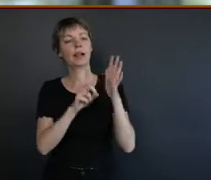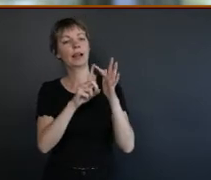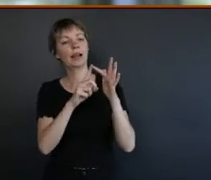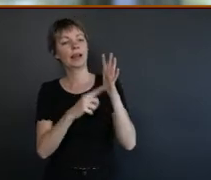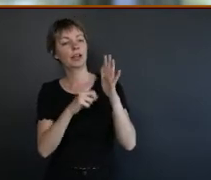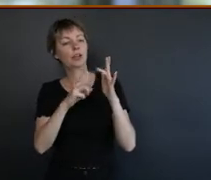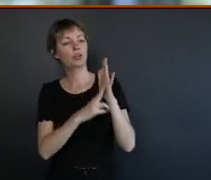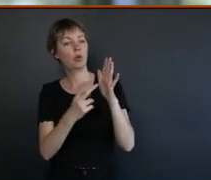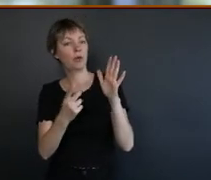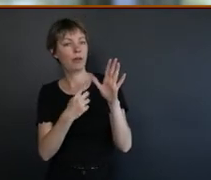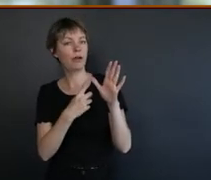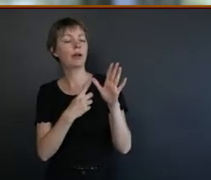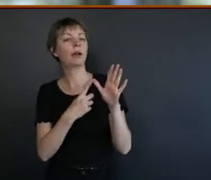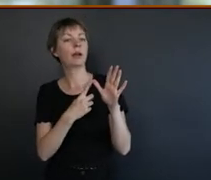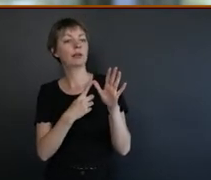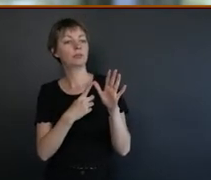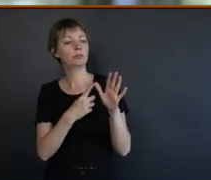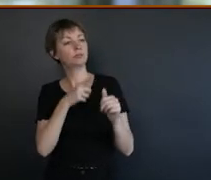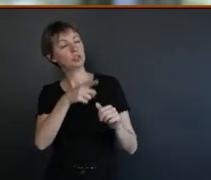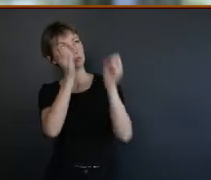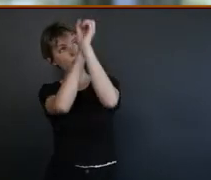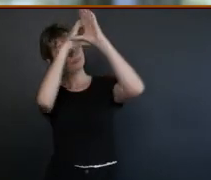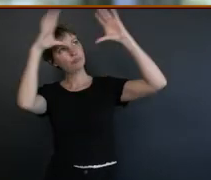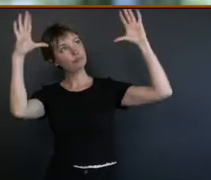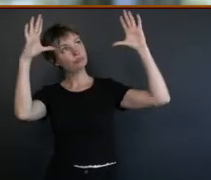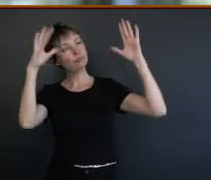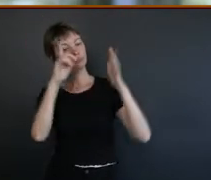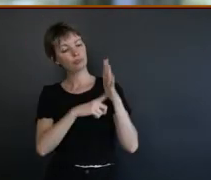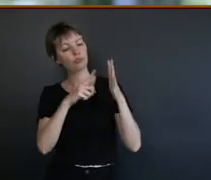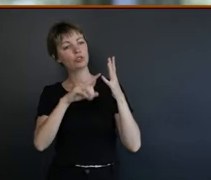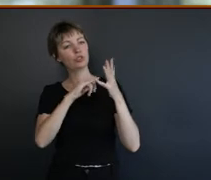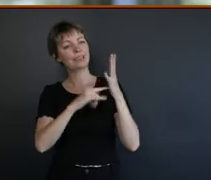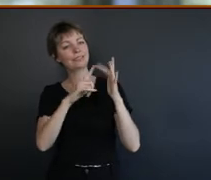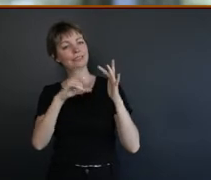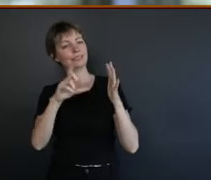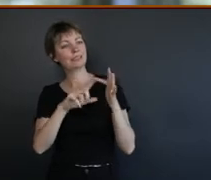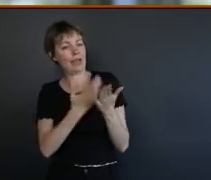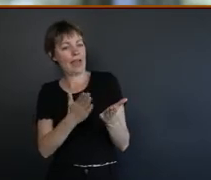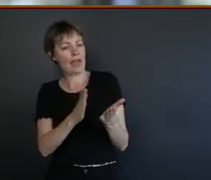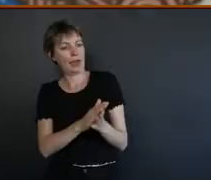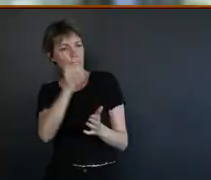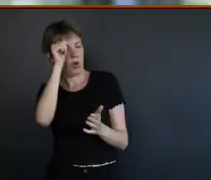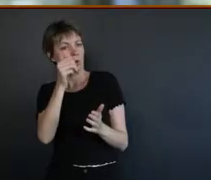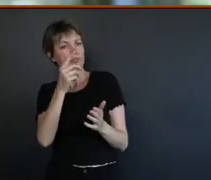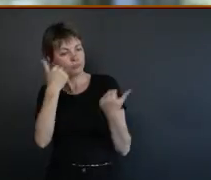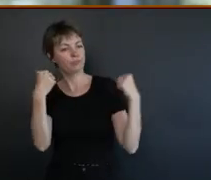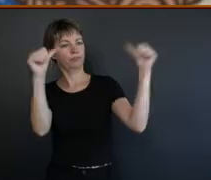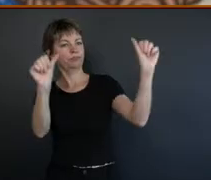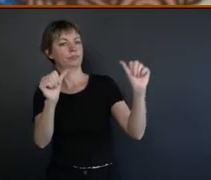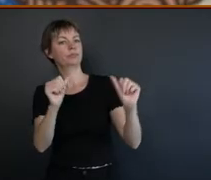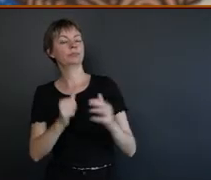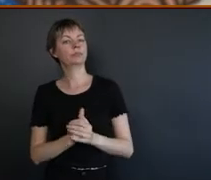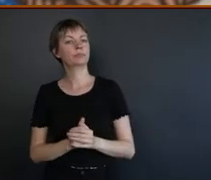would you have an idea about what justice looks like and how we will know when we've achieved it? What would you